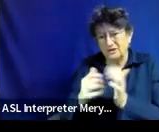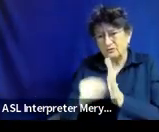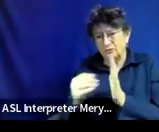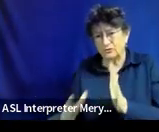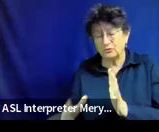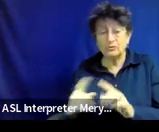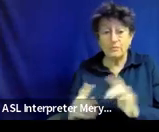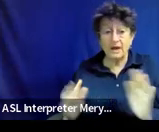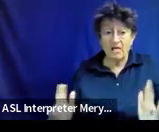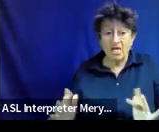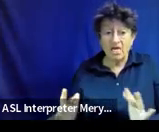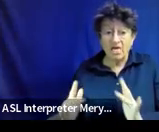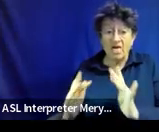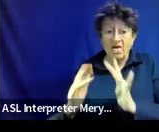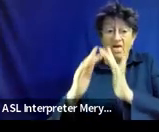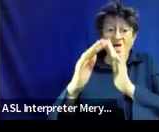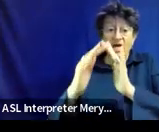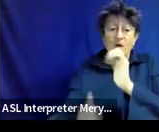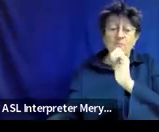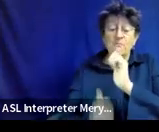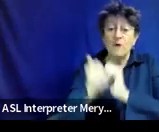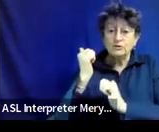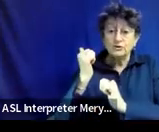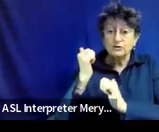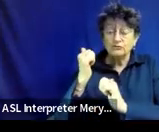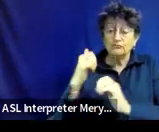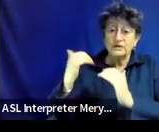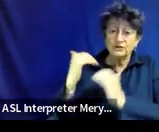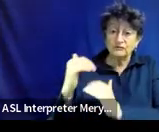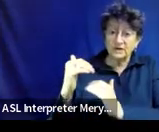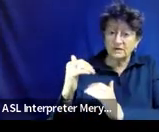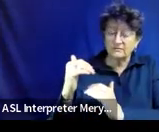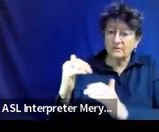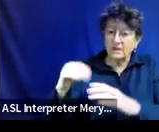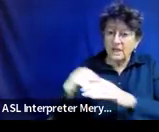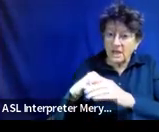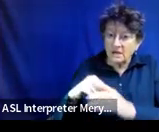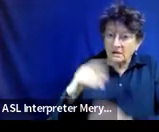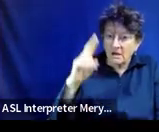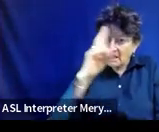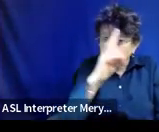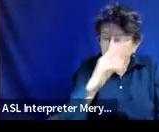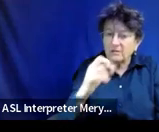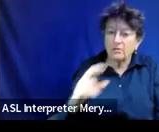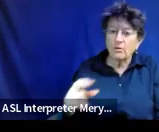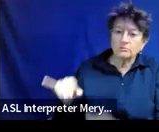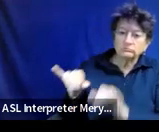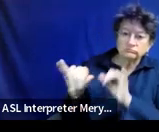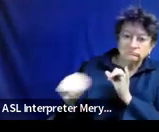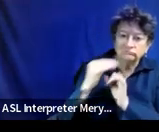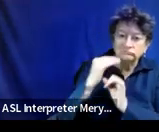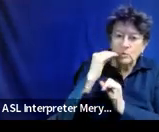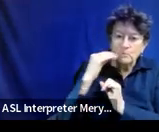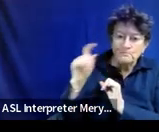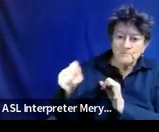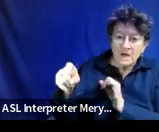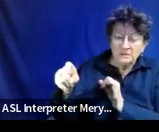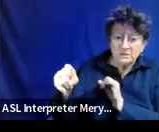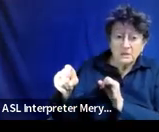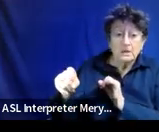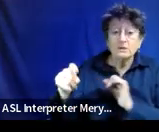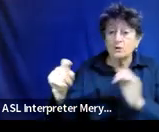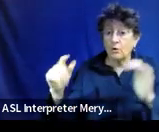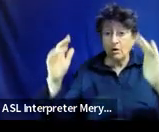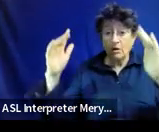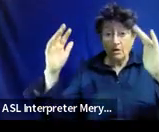up to the most restrictive of that hospital homebound. So we want to find that least restrictive for the student for each student.